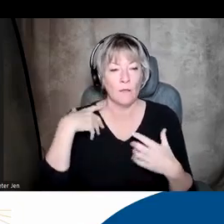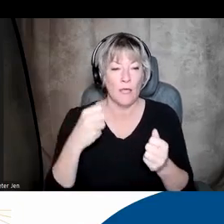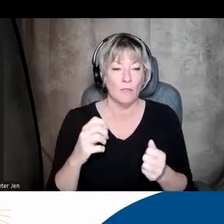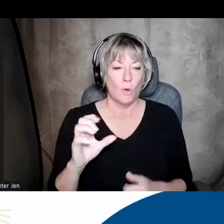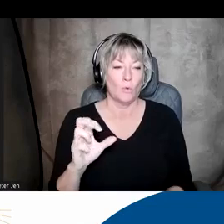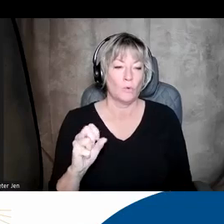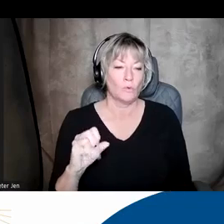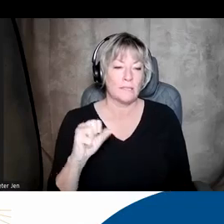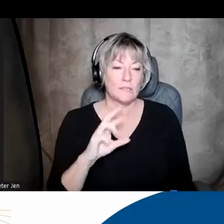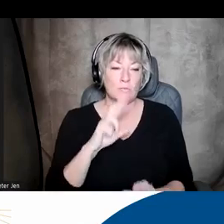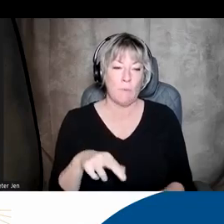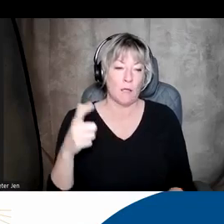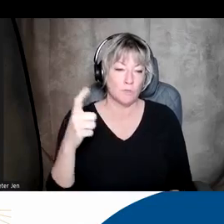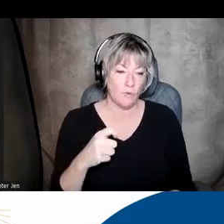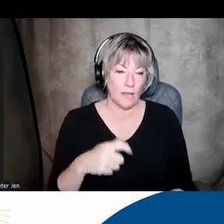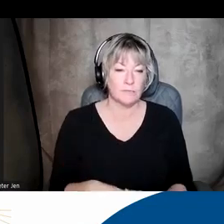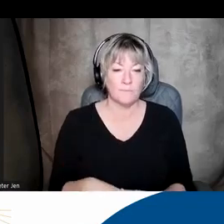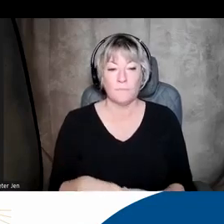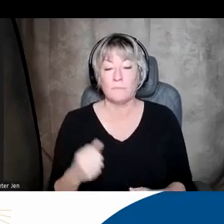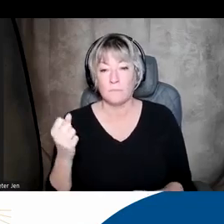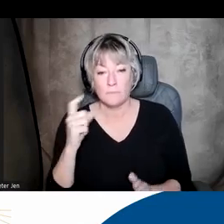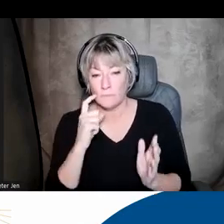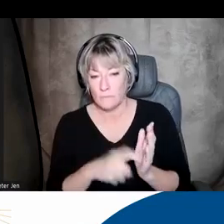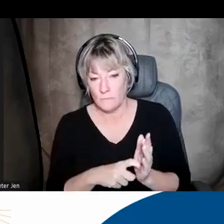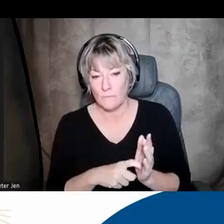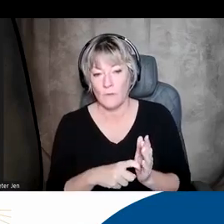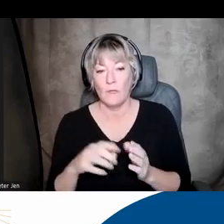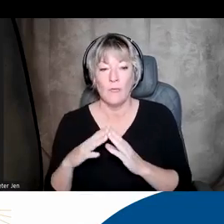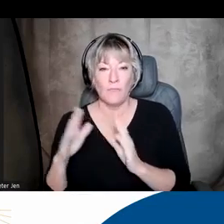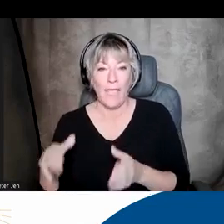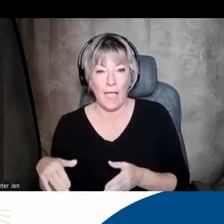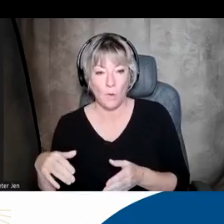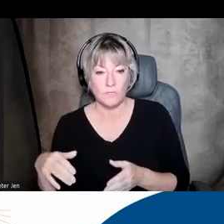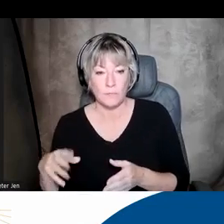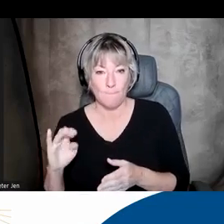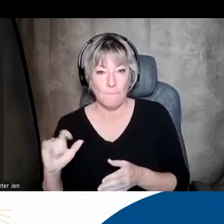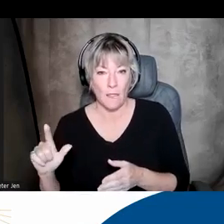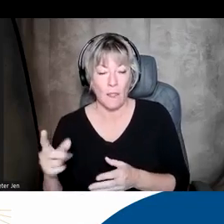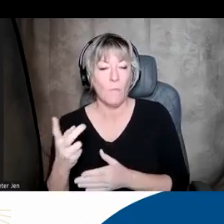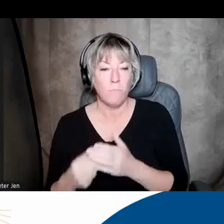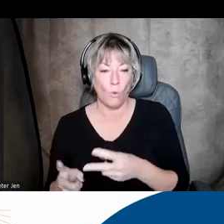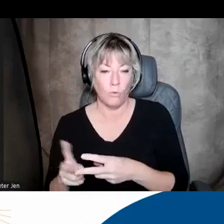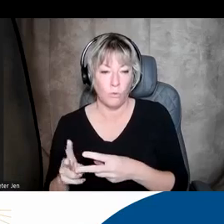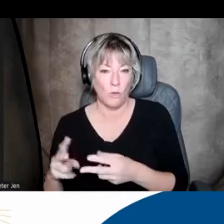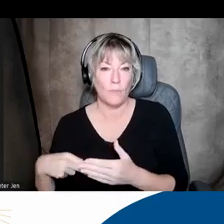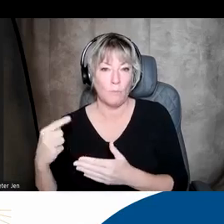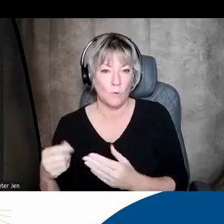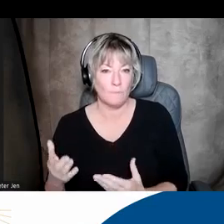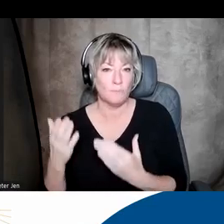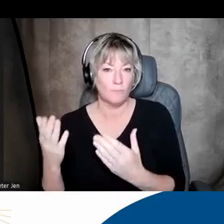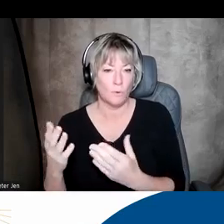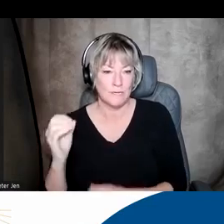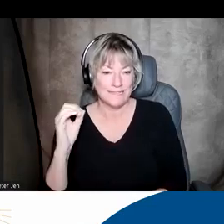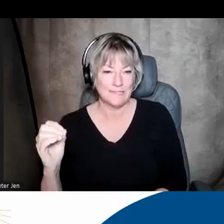response grant program. Notably, in the House version of the bill, both of those programs, they propose to